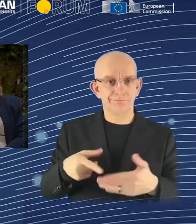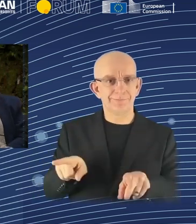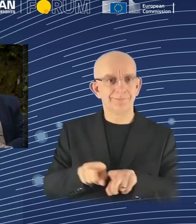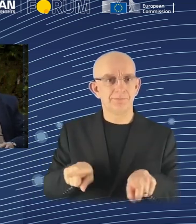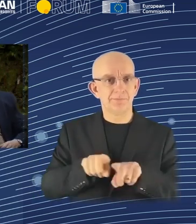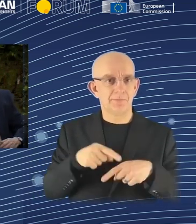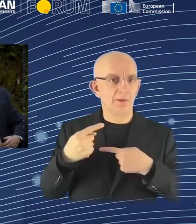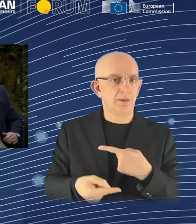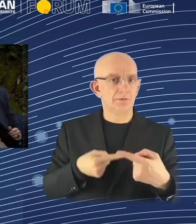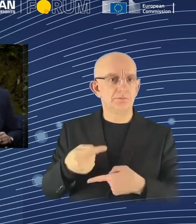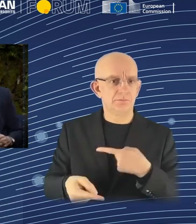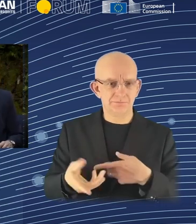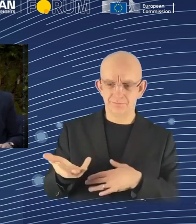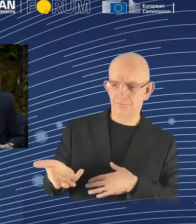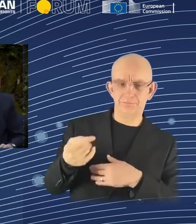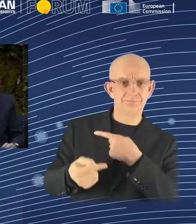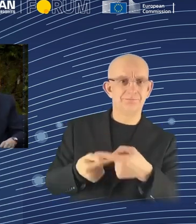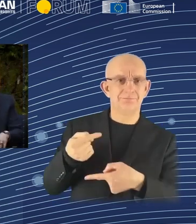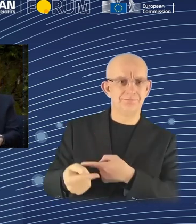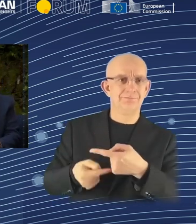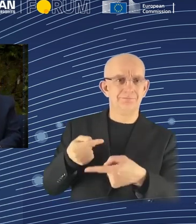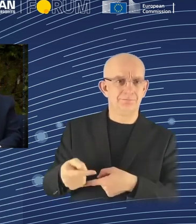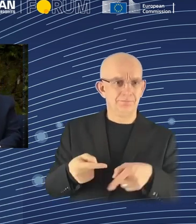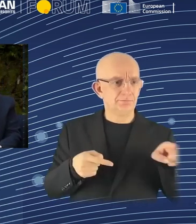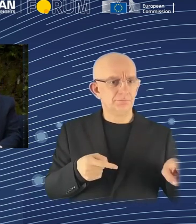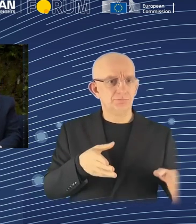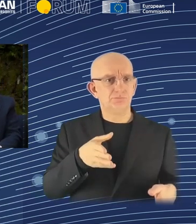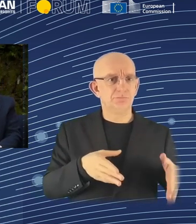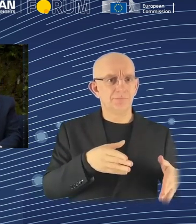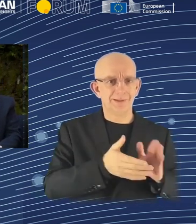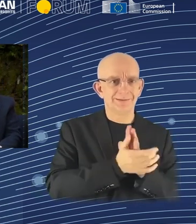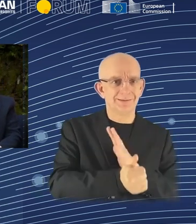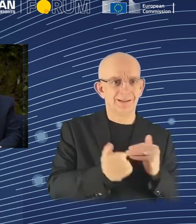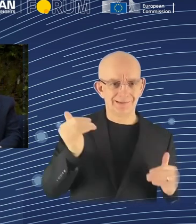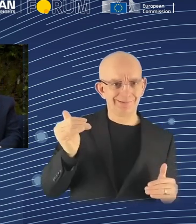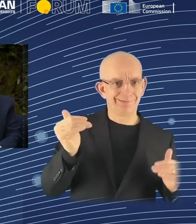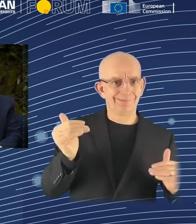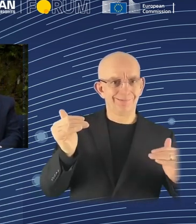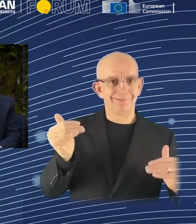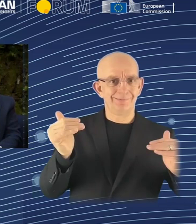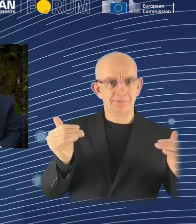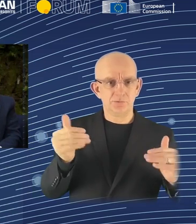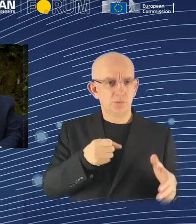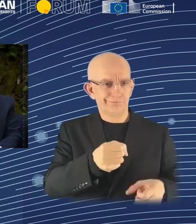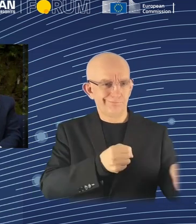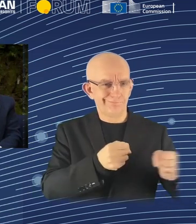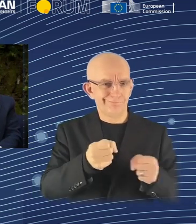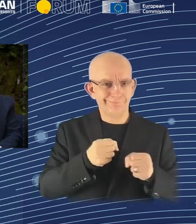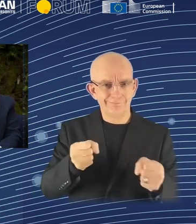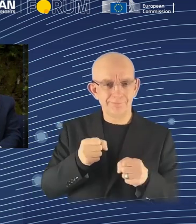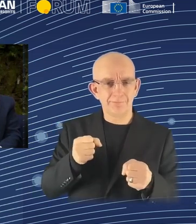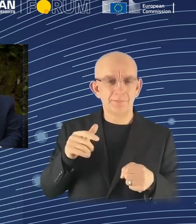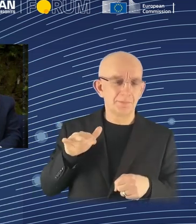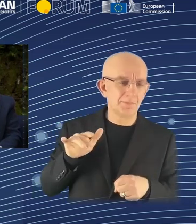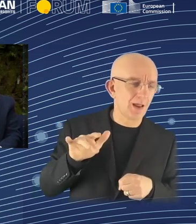we hired a million humans to do that. But now, the robot skills are catching up and